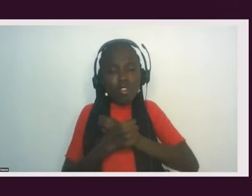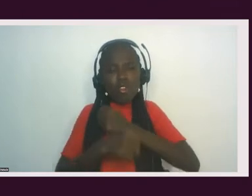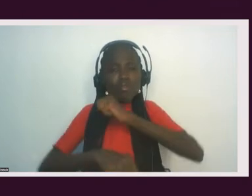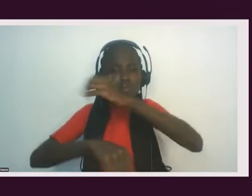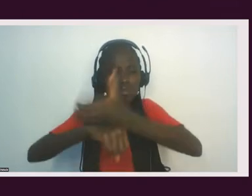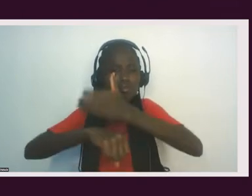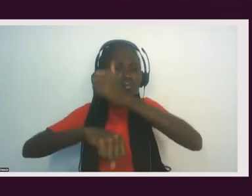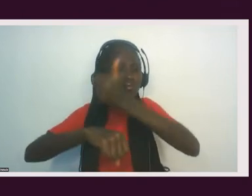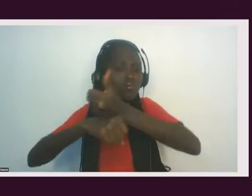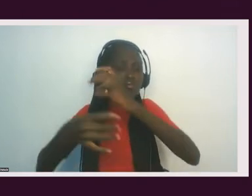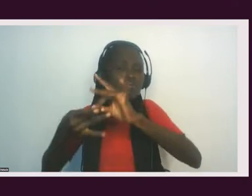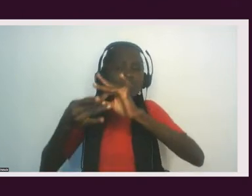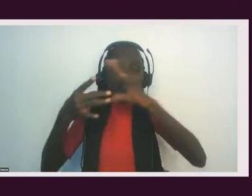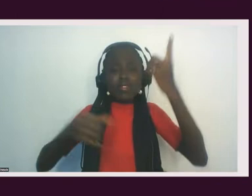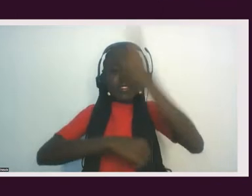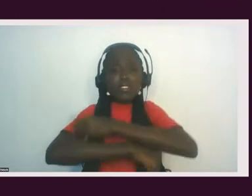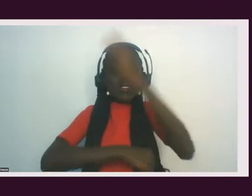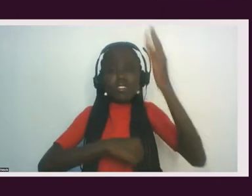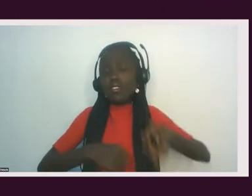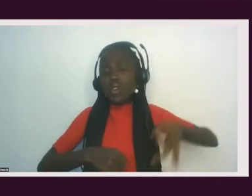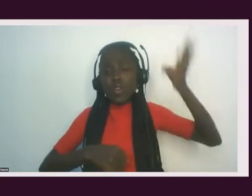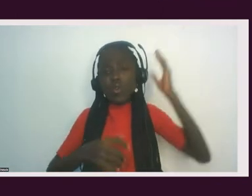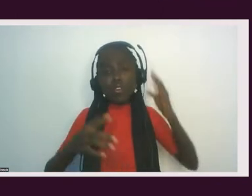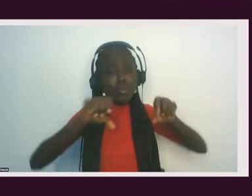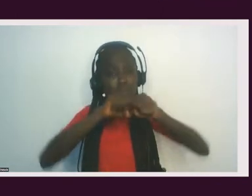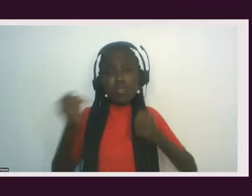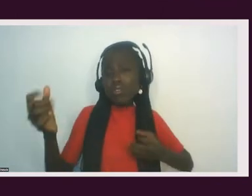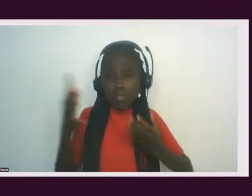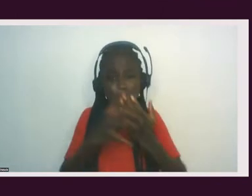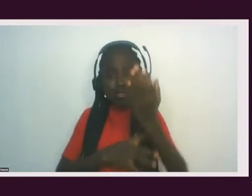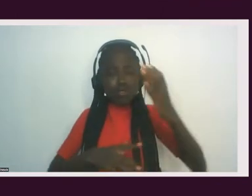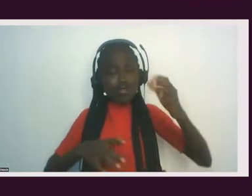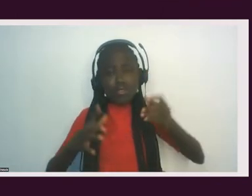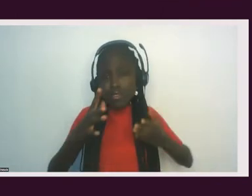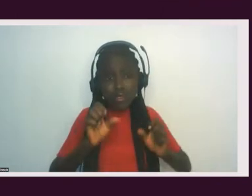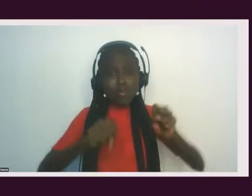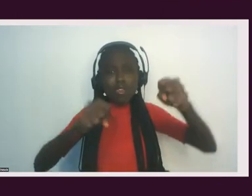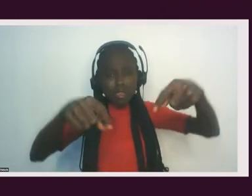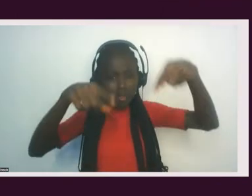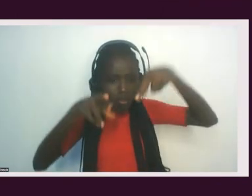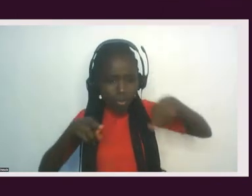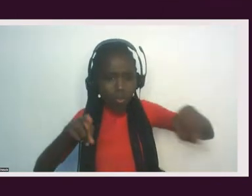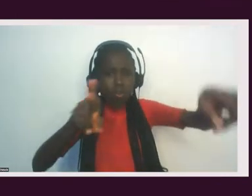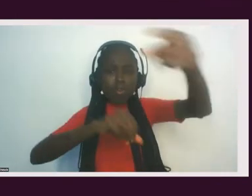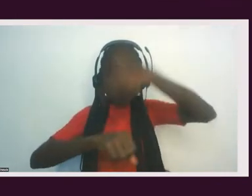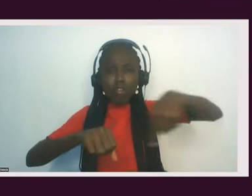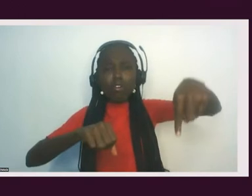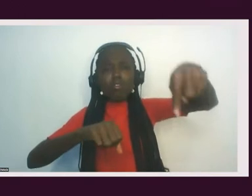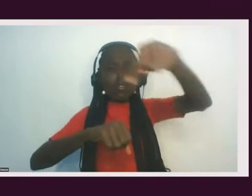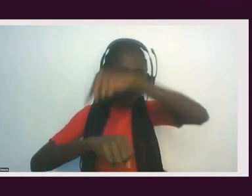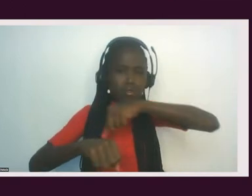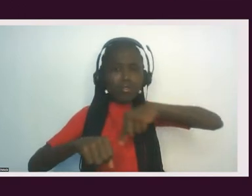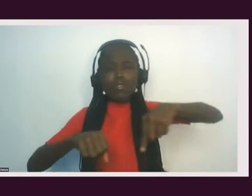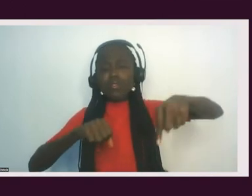The date that never was. This breakthrough came at a speed bump of a familiar inroad going round and round